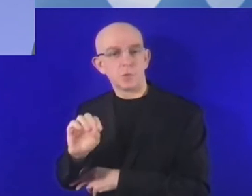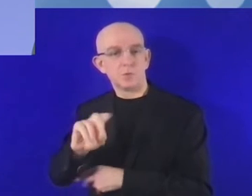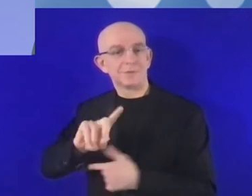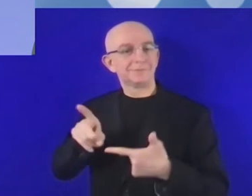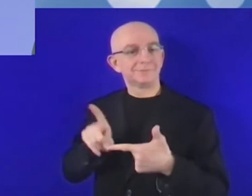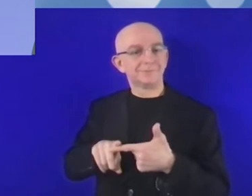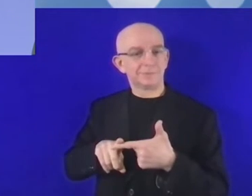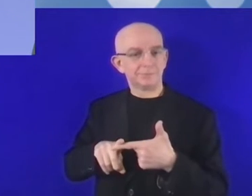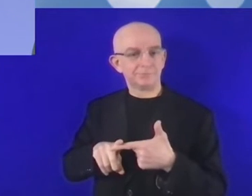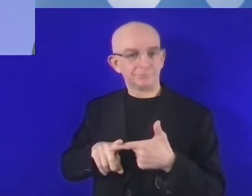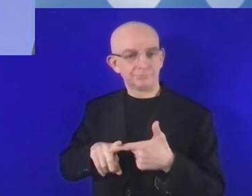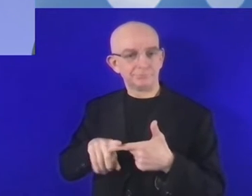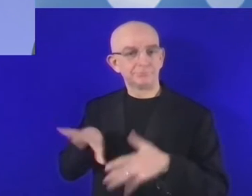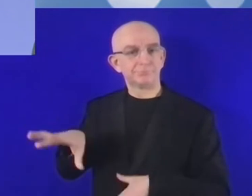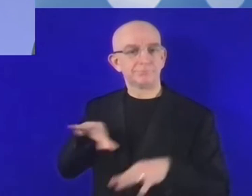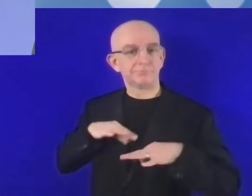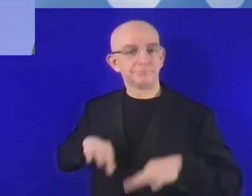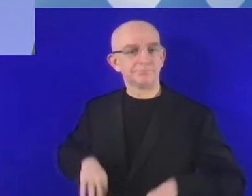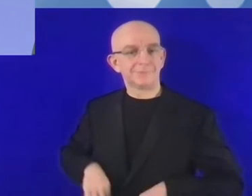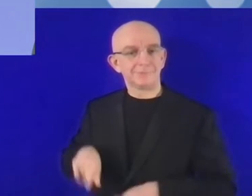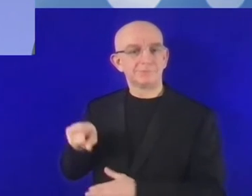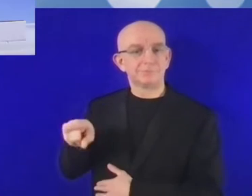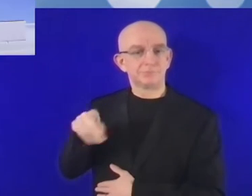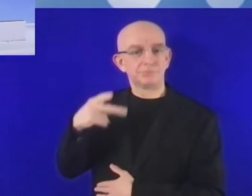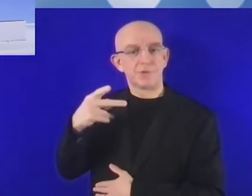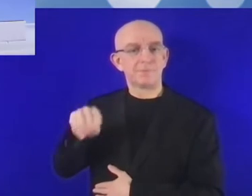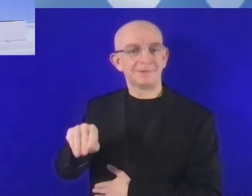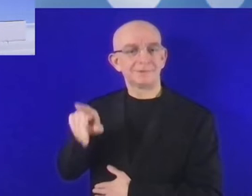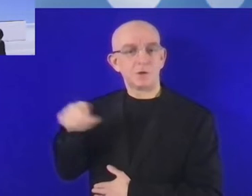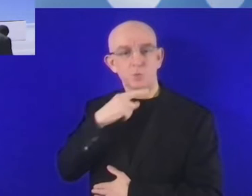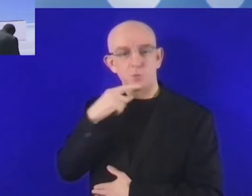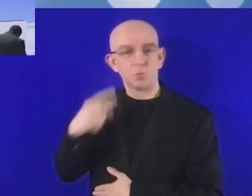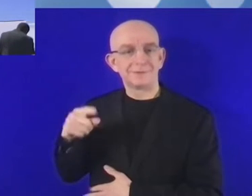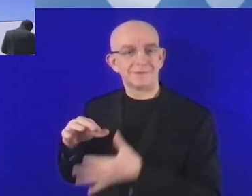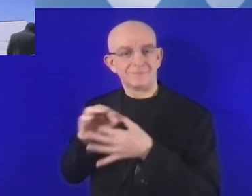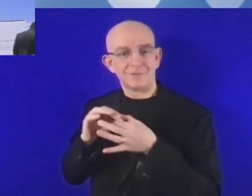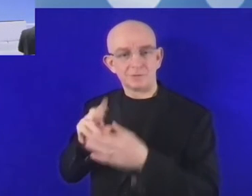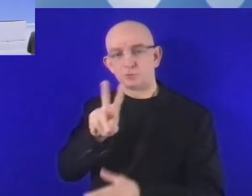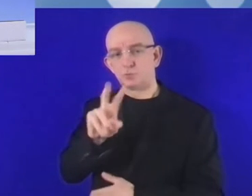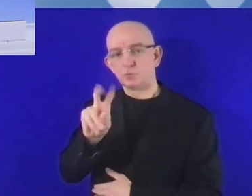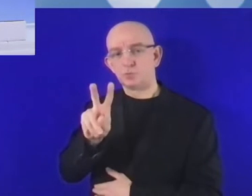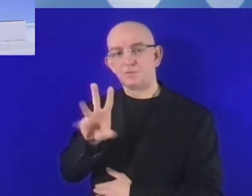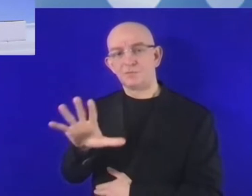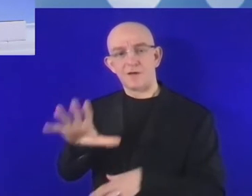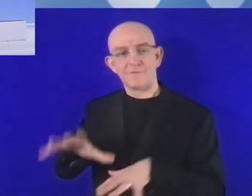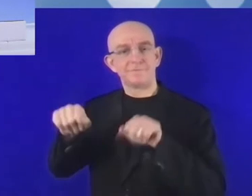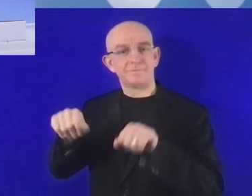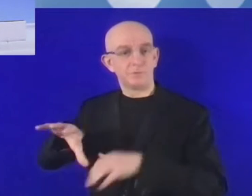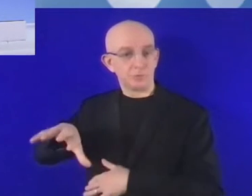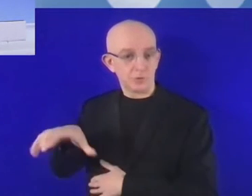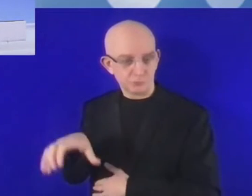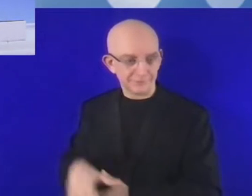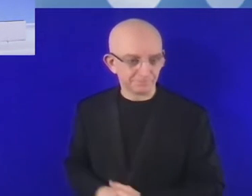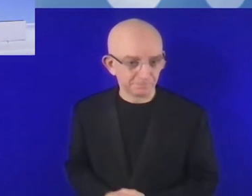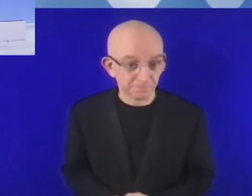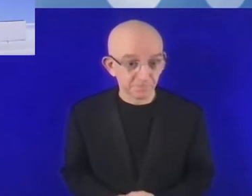Ladies and gentlemen, there is no doubt that digital transformation including regulation as well as investment and